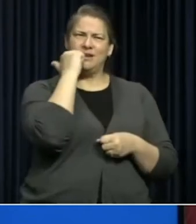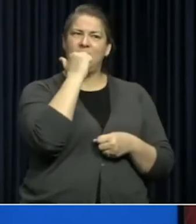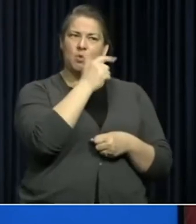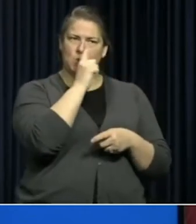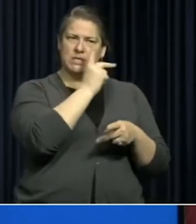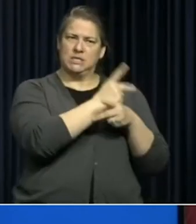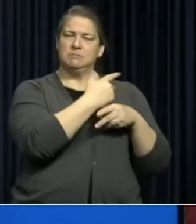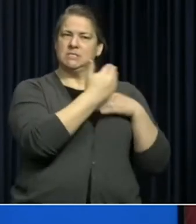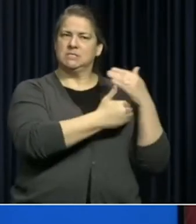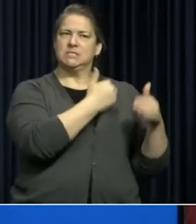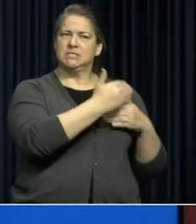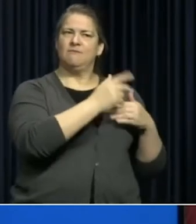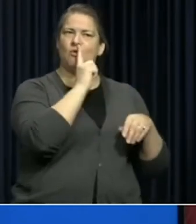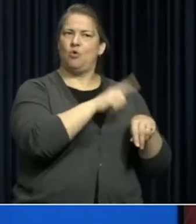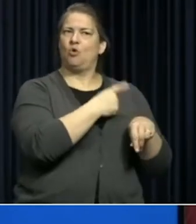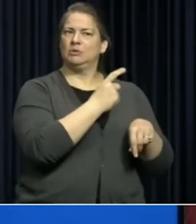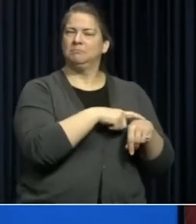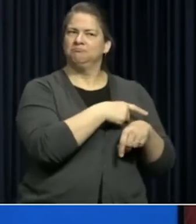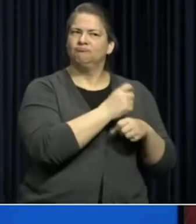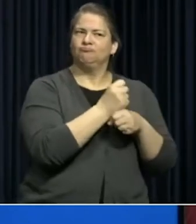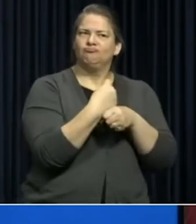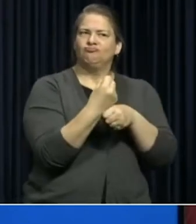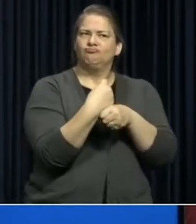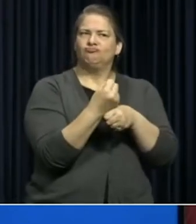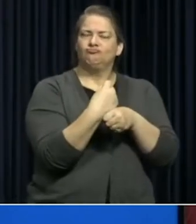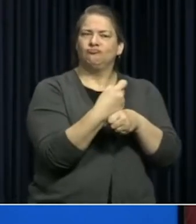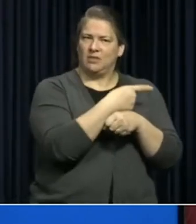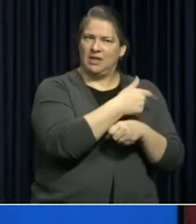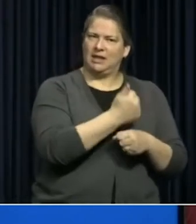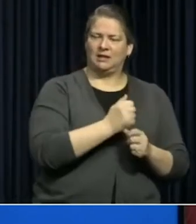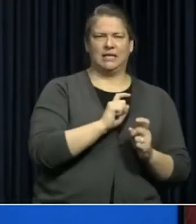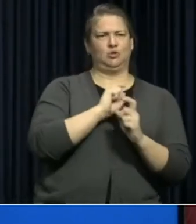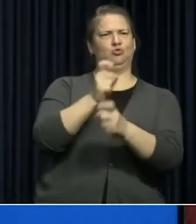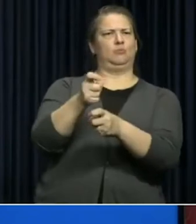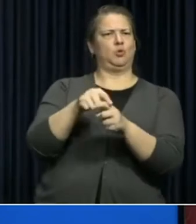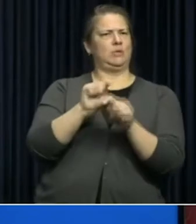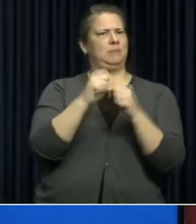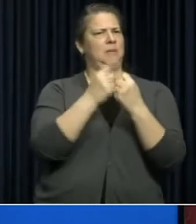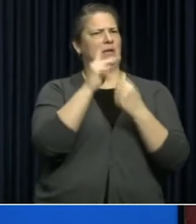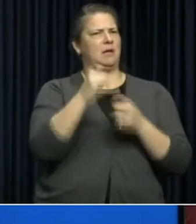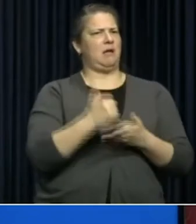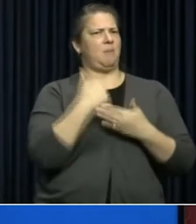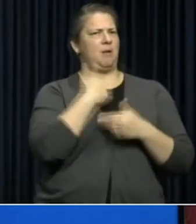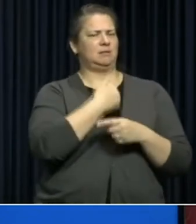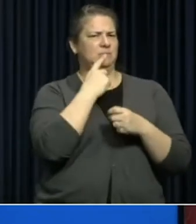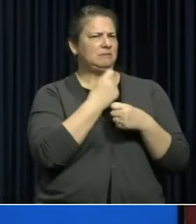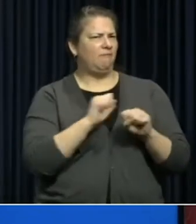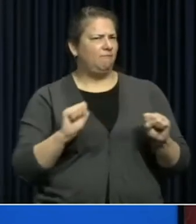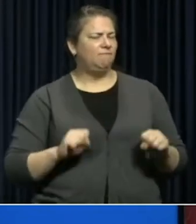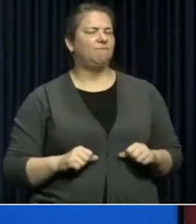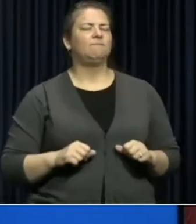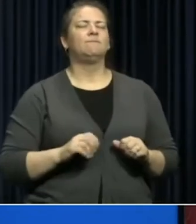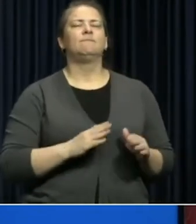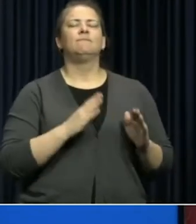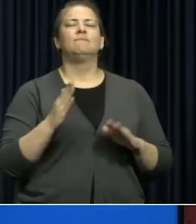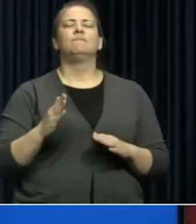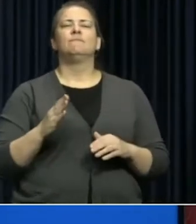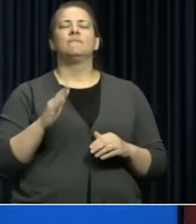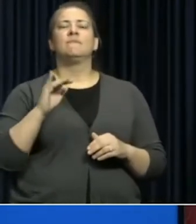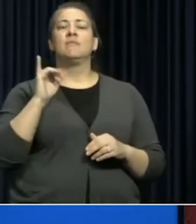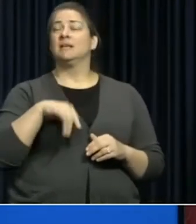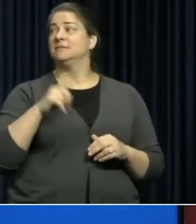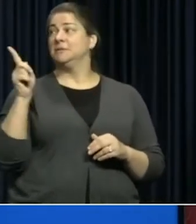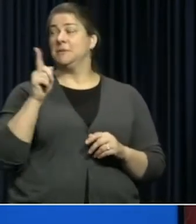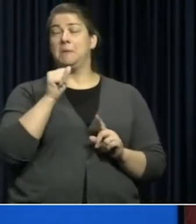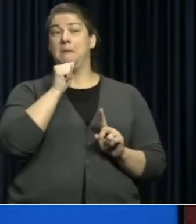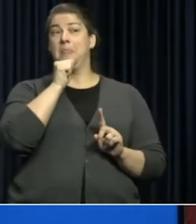keep them in production for quite a long time so they too can contribute to Team Kentucky and help us stay safe. And this one is one that the